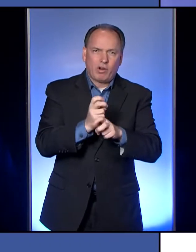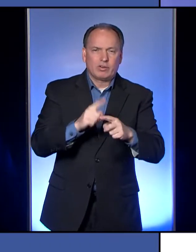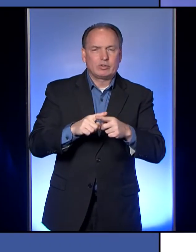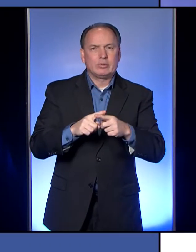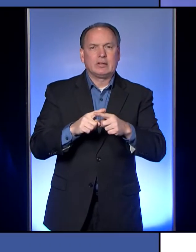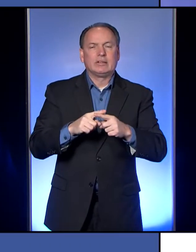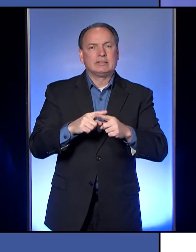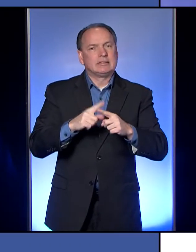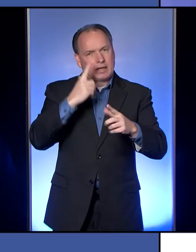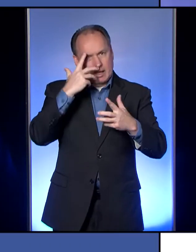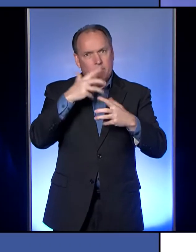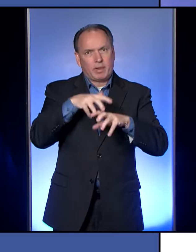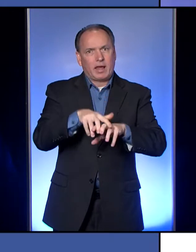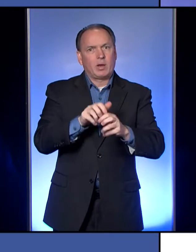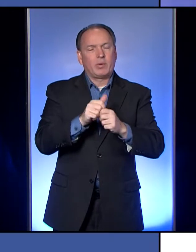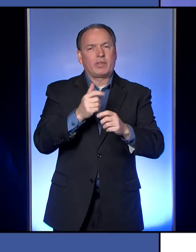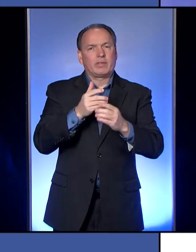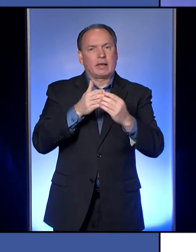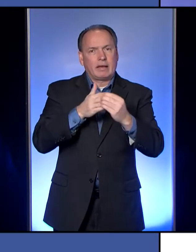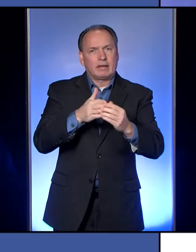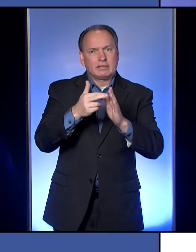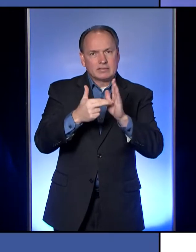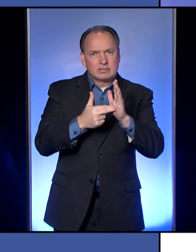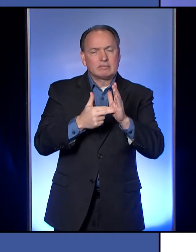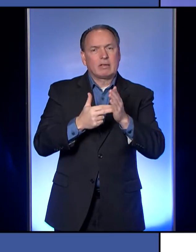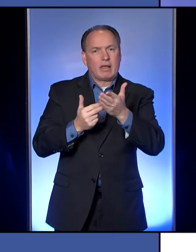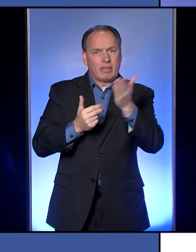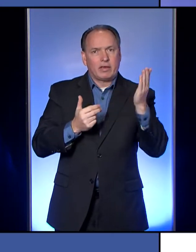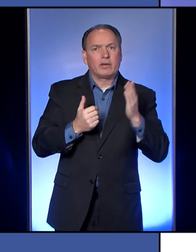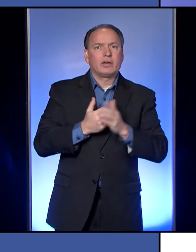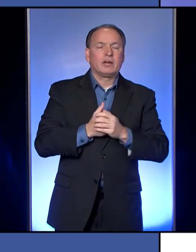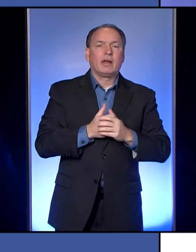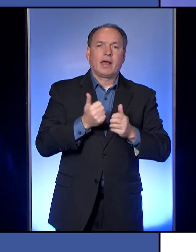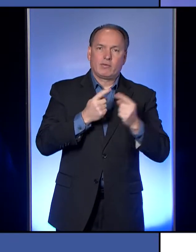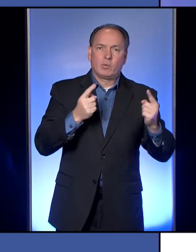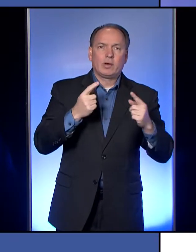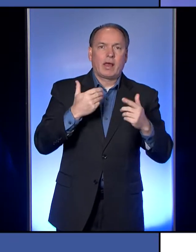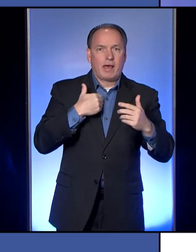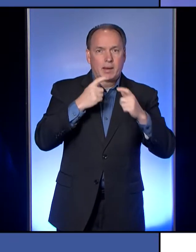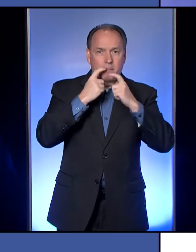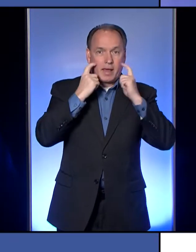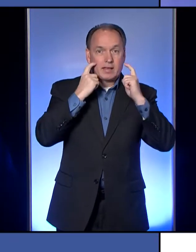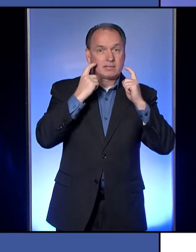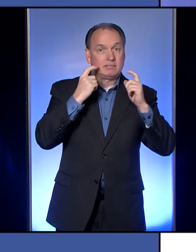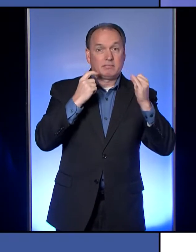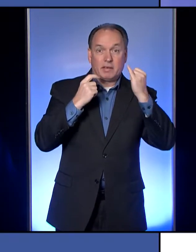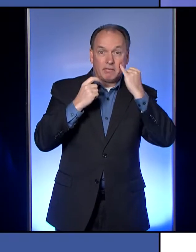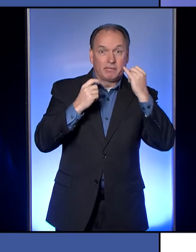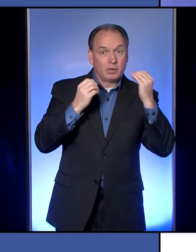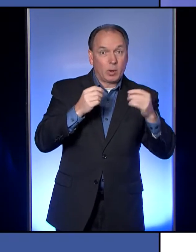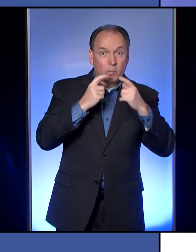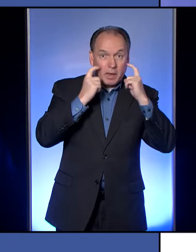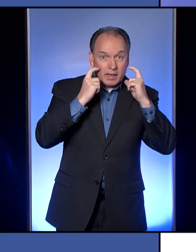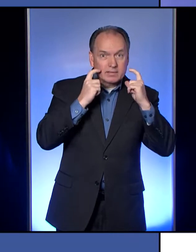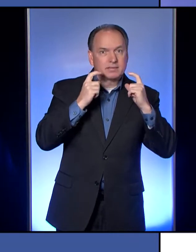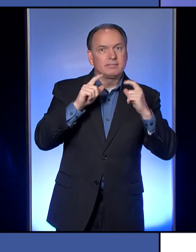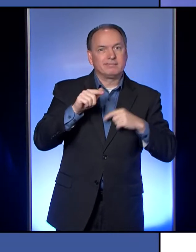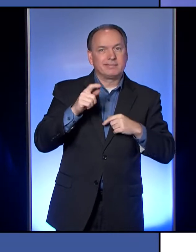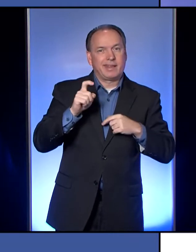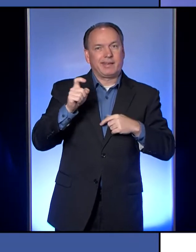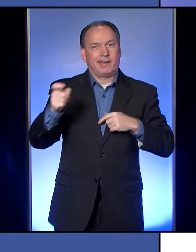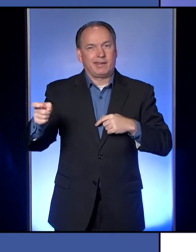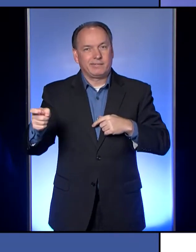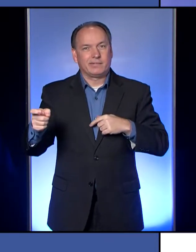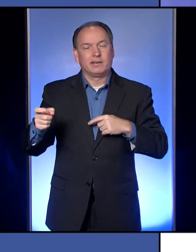comply with the guidance that's out there. Everyone was wearing a mask. If you didn't have a mask, they had some masks there that you could purchase.